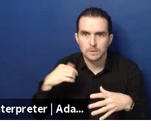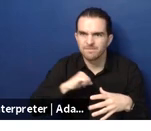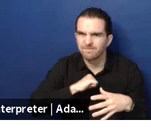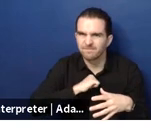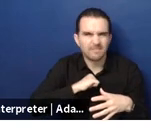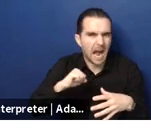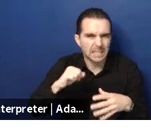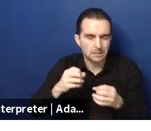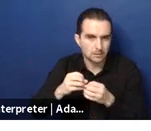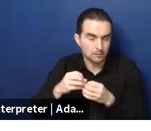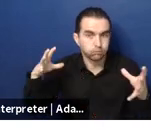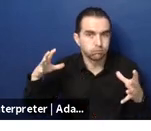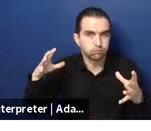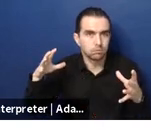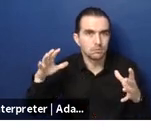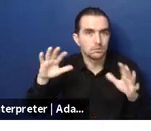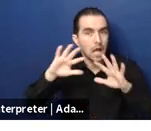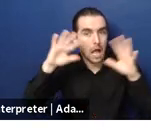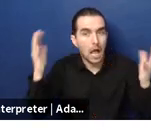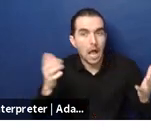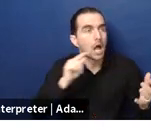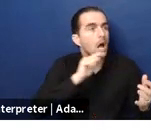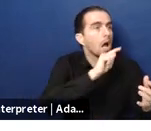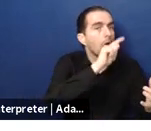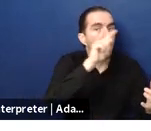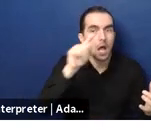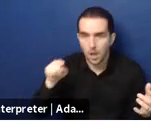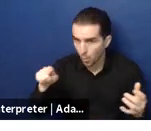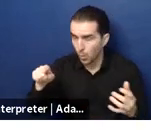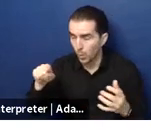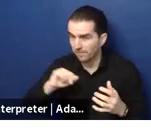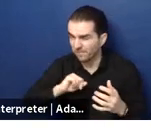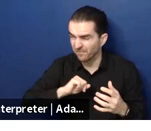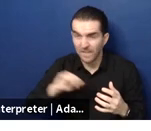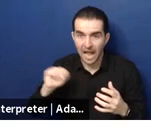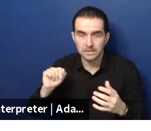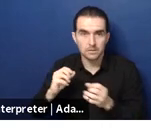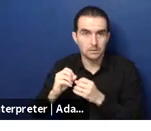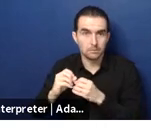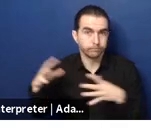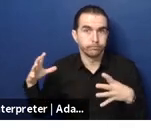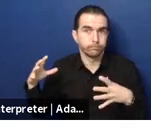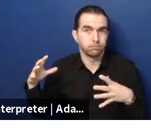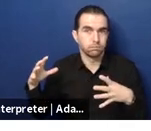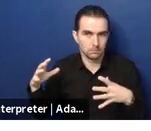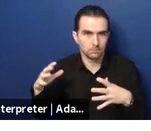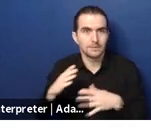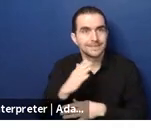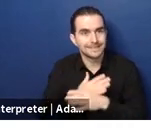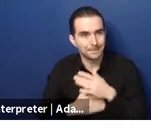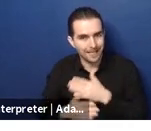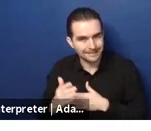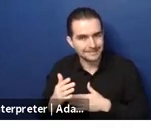experience moderate and severe disabilities um in terms of the aging population in this region